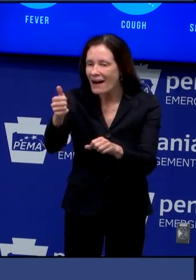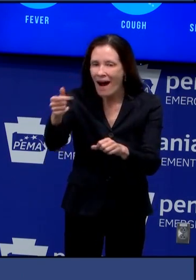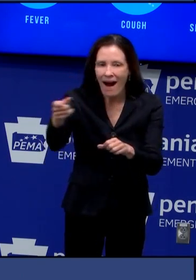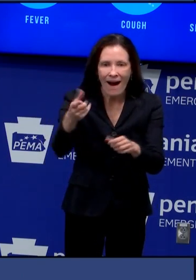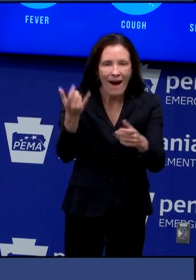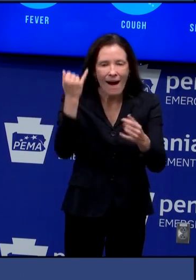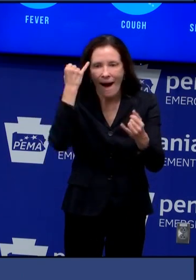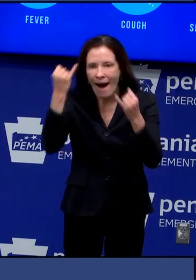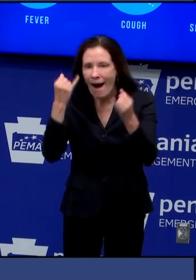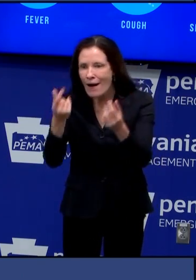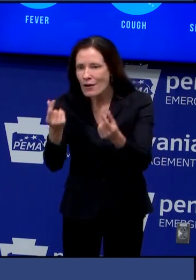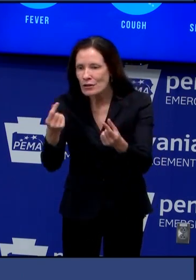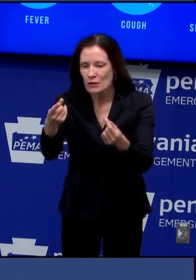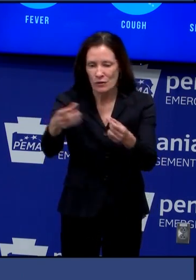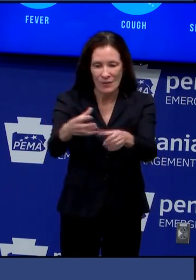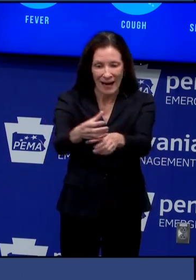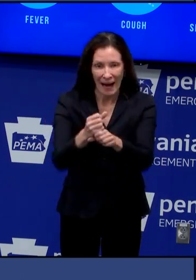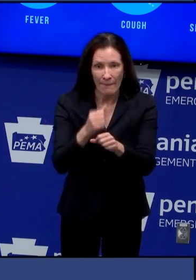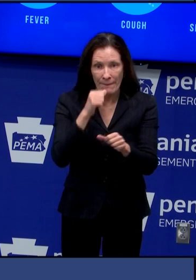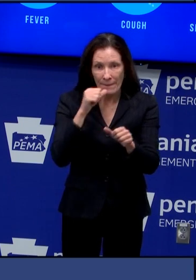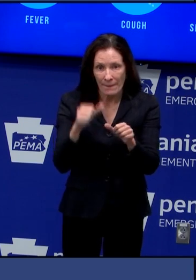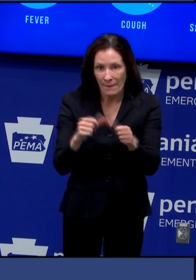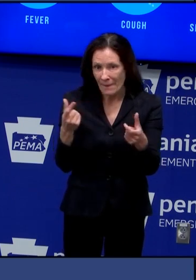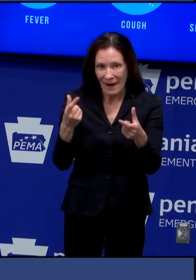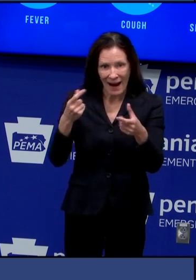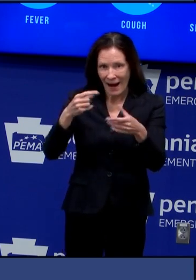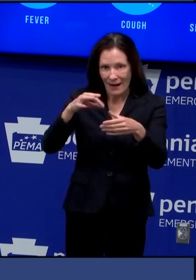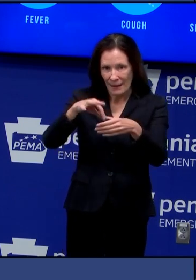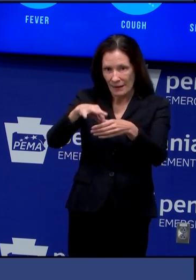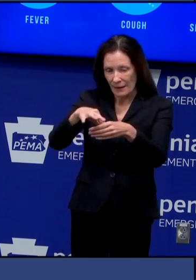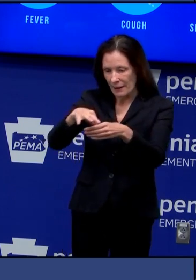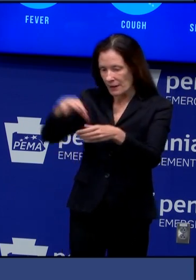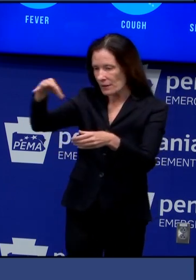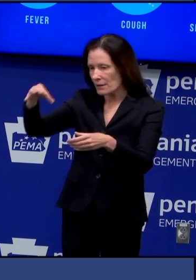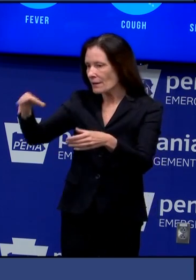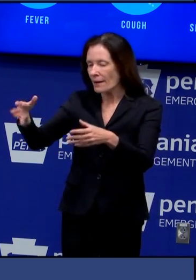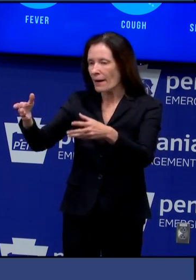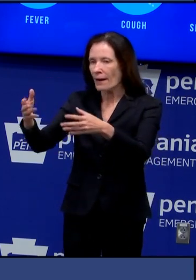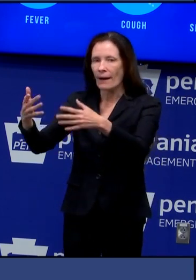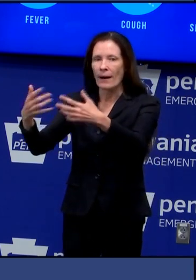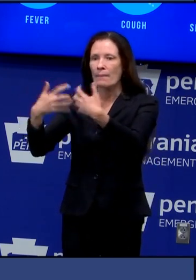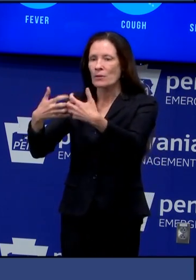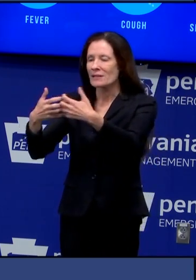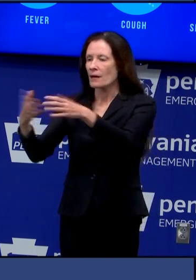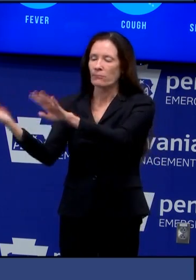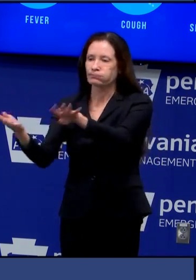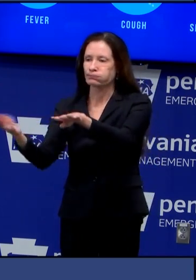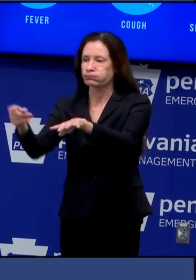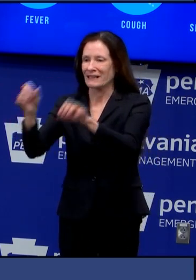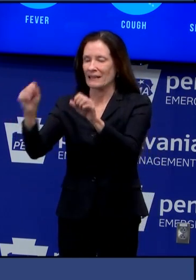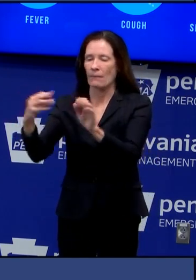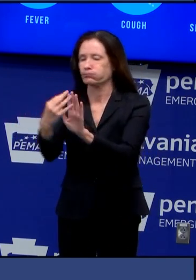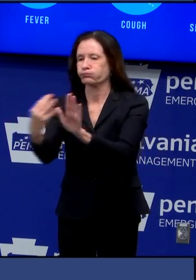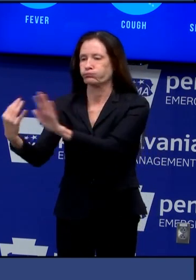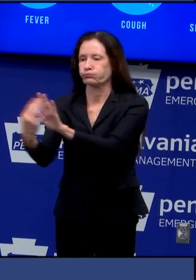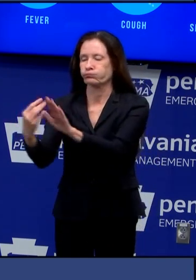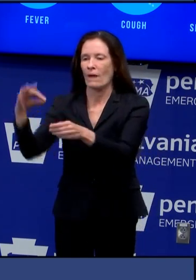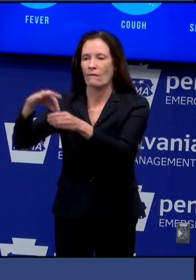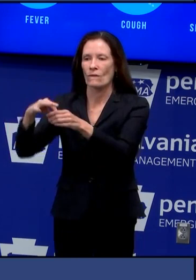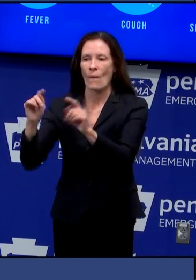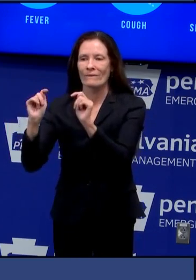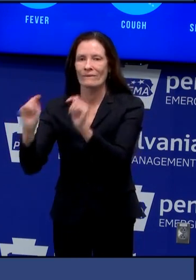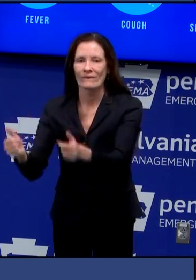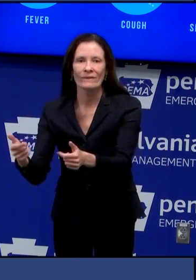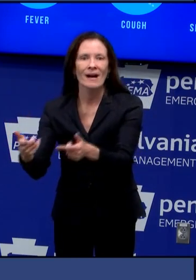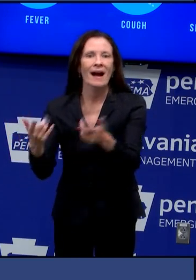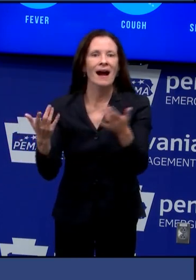the envelopes um and then of course high speed high capacity scanners are critical in this um but the sooner they can start